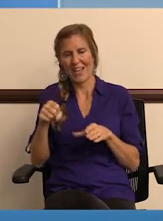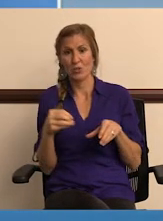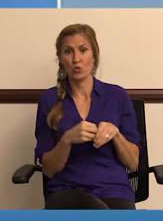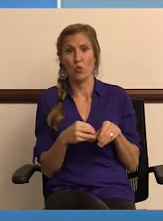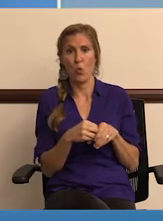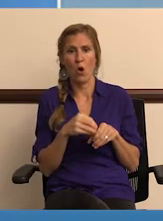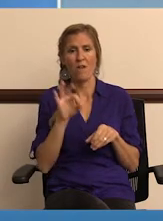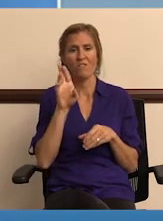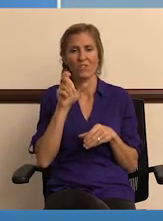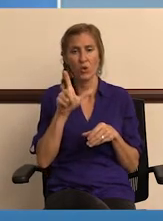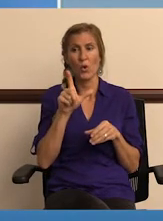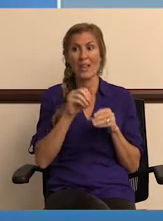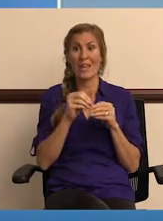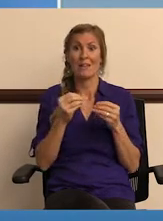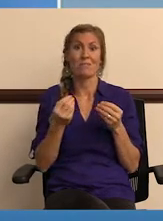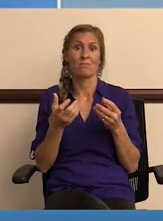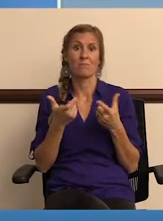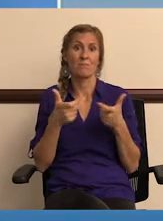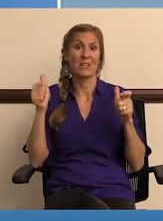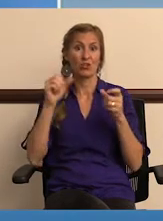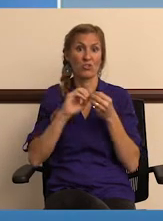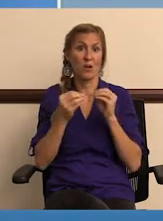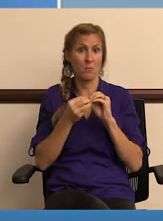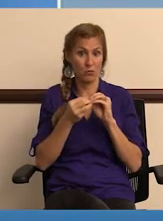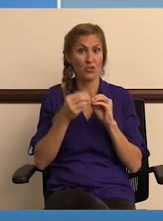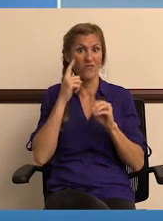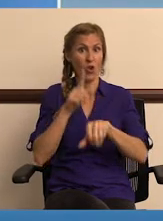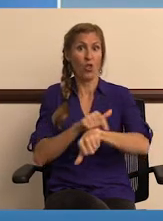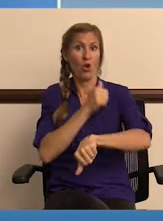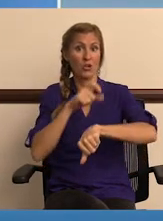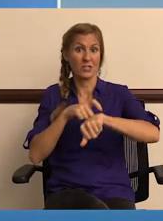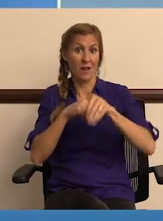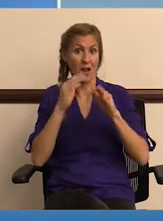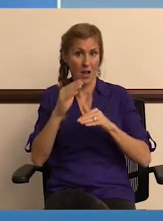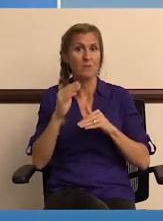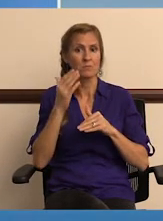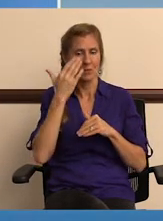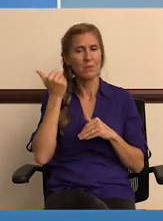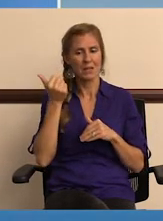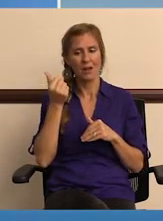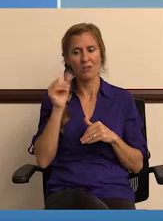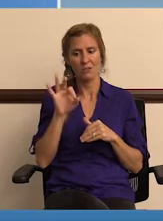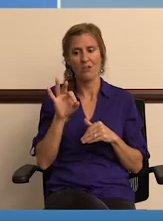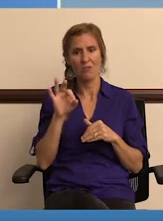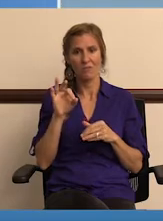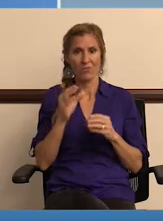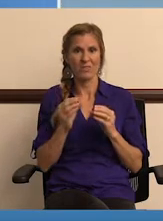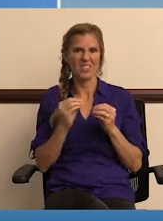because we can store fuel in higher quantities and for longer periods because of that capability.